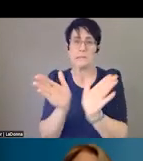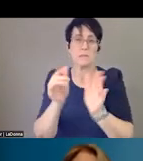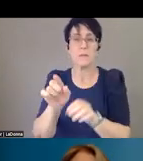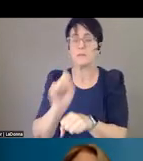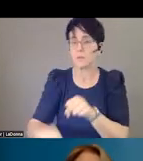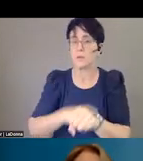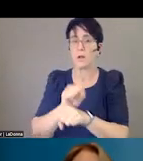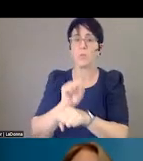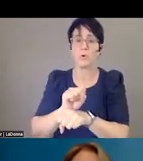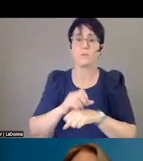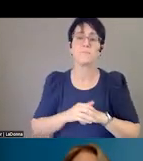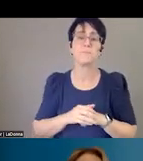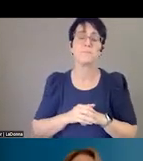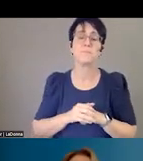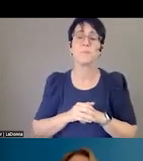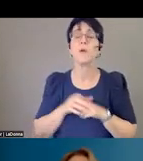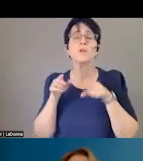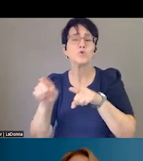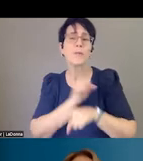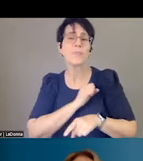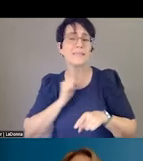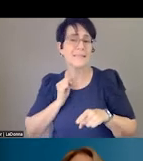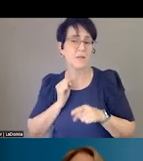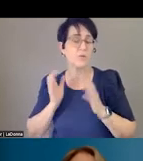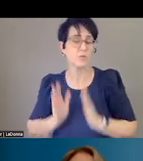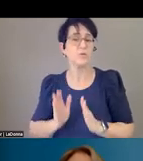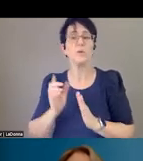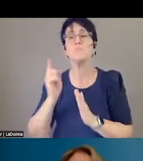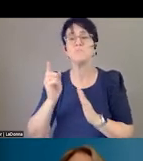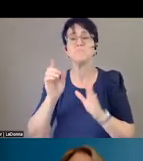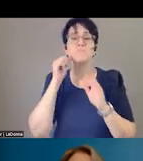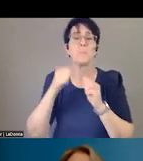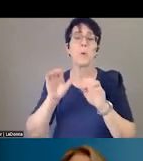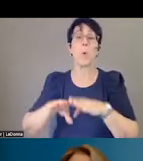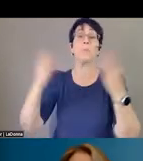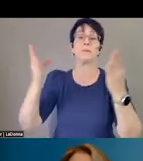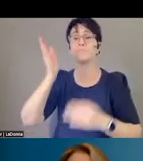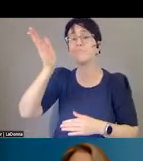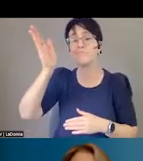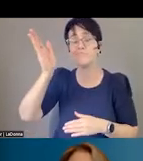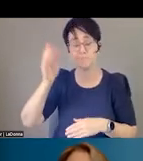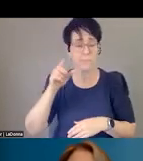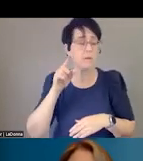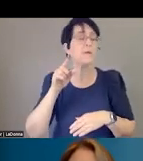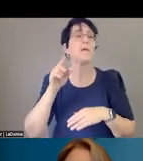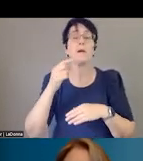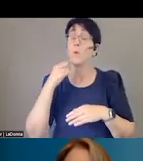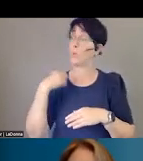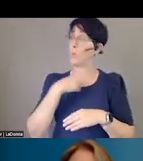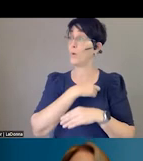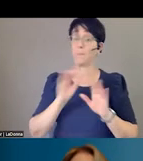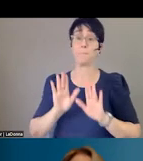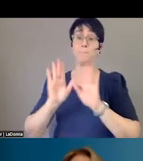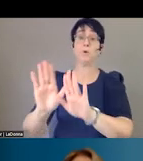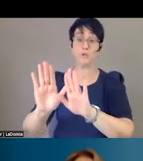Dinkra said when it was in the Senate, she opened it, she thanked everyone, and she said, I just want to let everyone know we're moving this bill out of